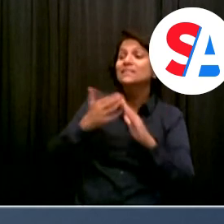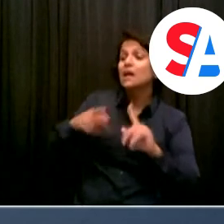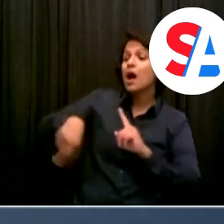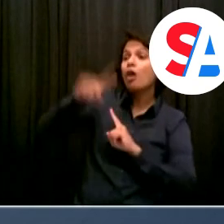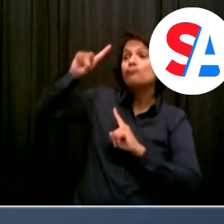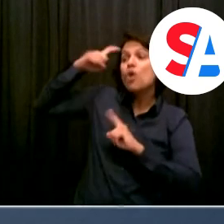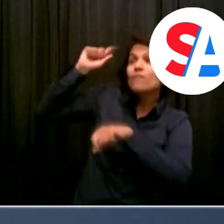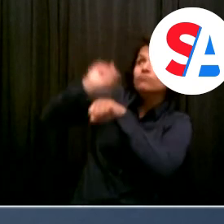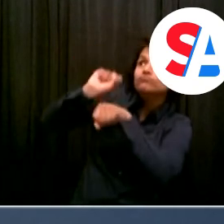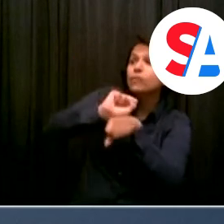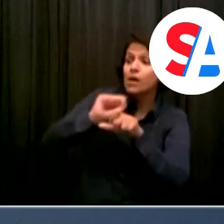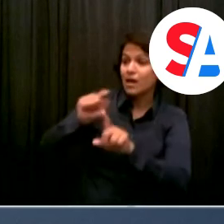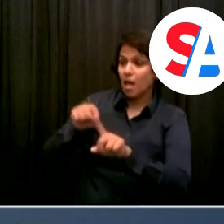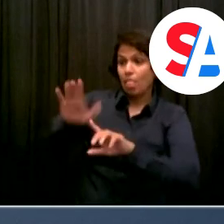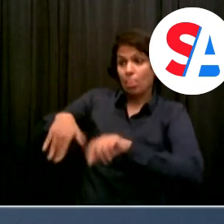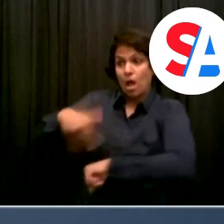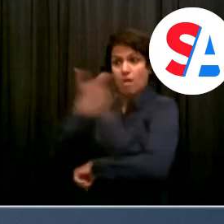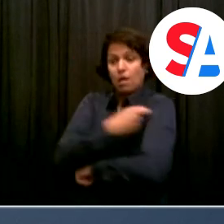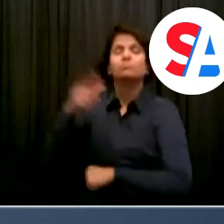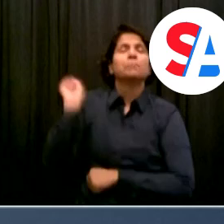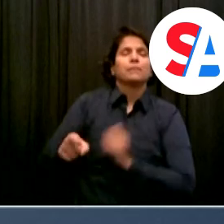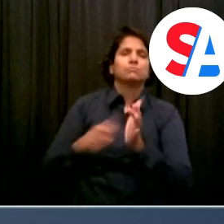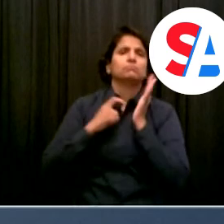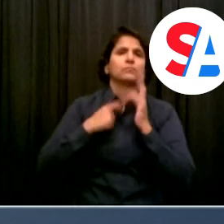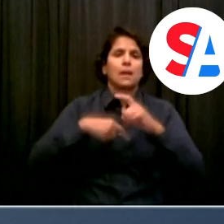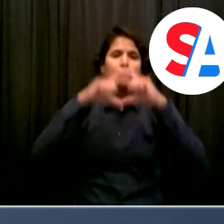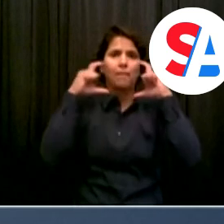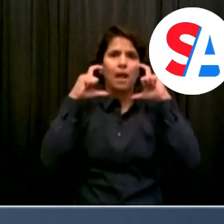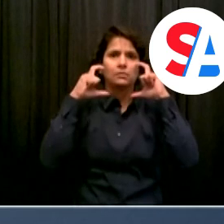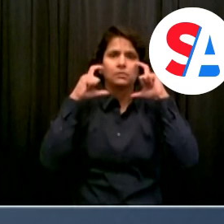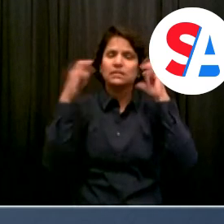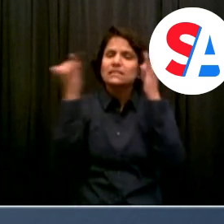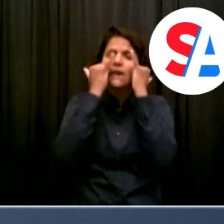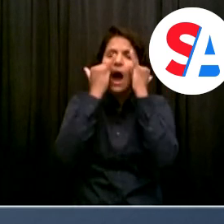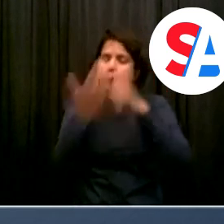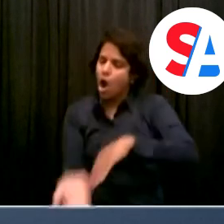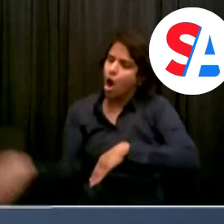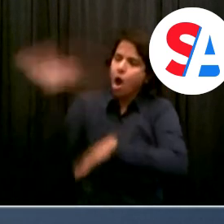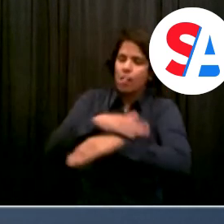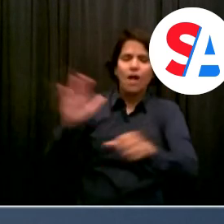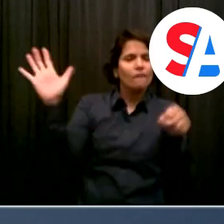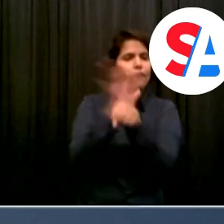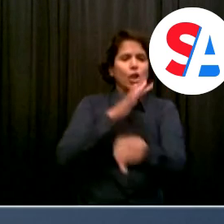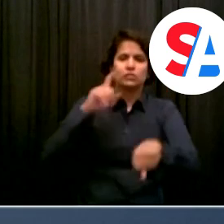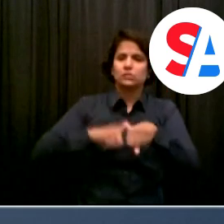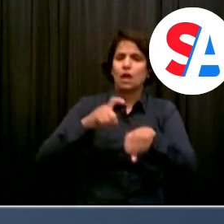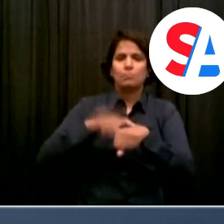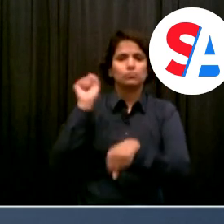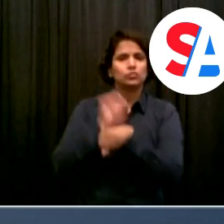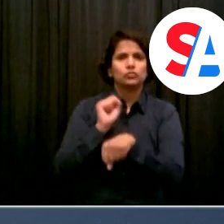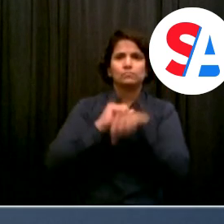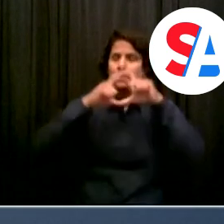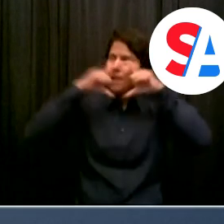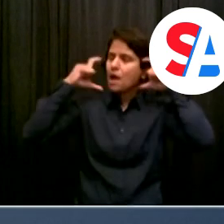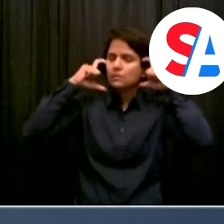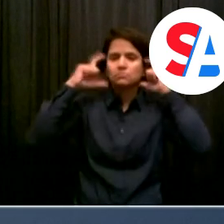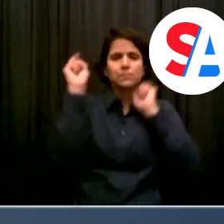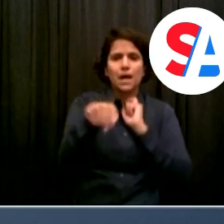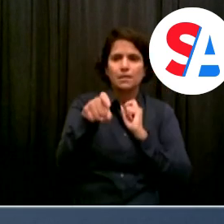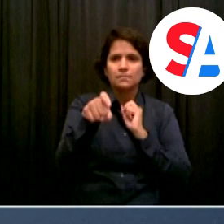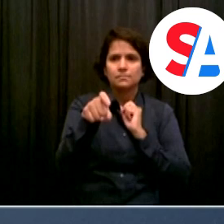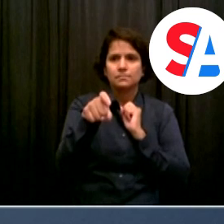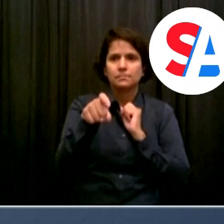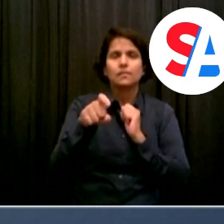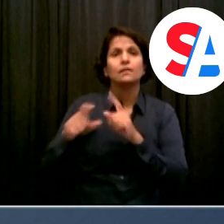unvaccinated. There, unfortunately, will have to be consequences because we have to take seriously. If someone's unvaccinated, unfortunately, they